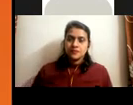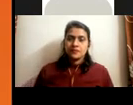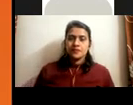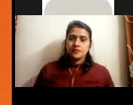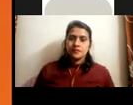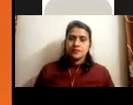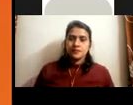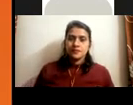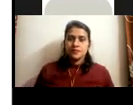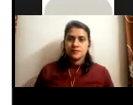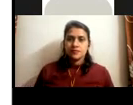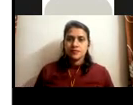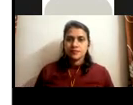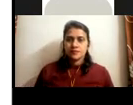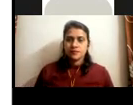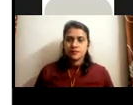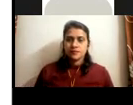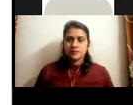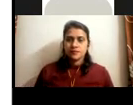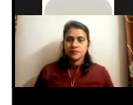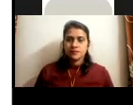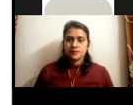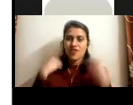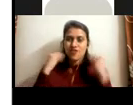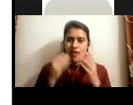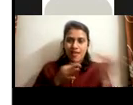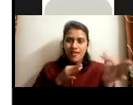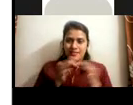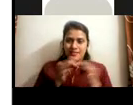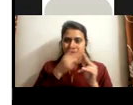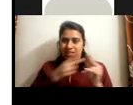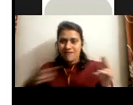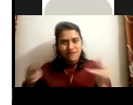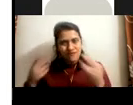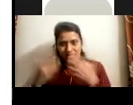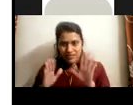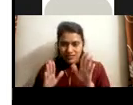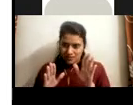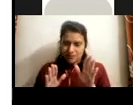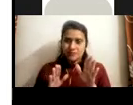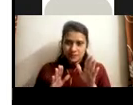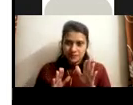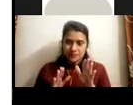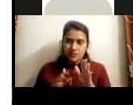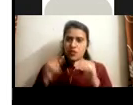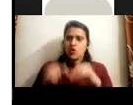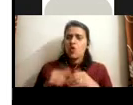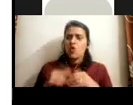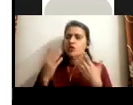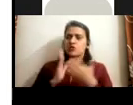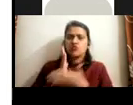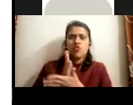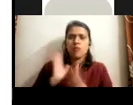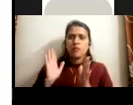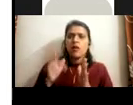And now these were all white collar examples, no? So, uh, I will, I'll, as a, I stopped here. Any questions up to the